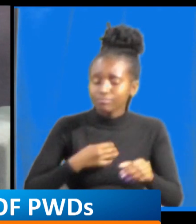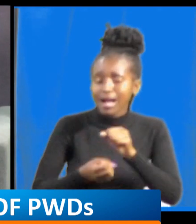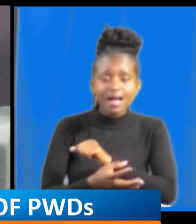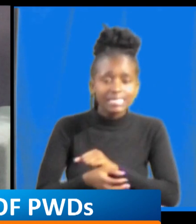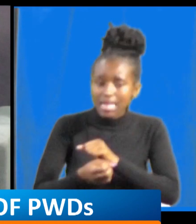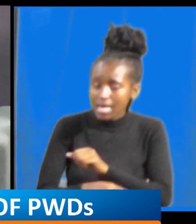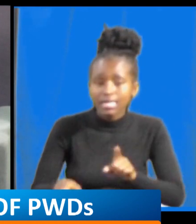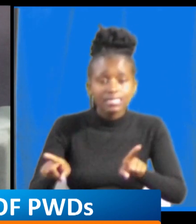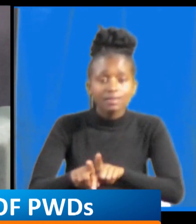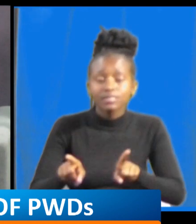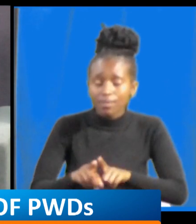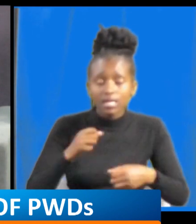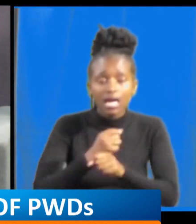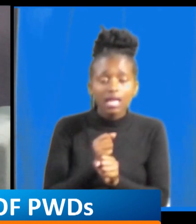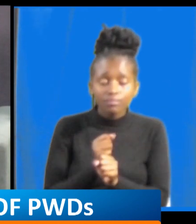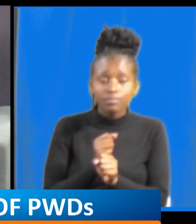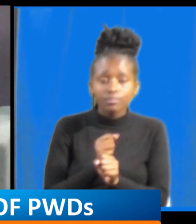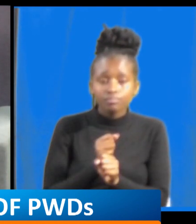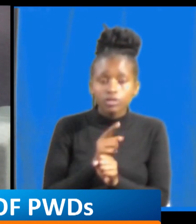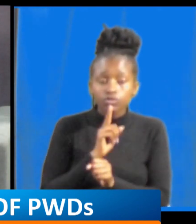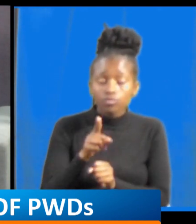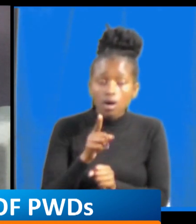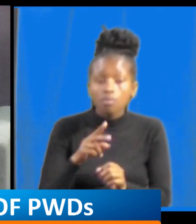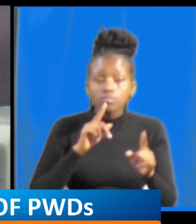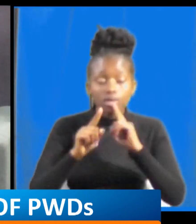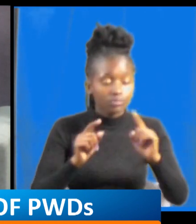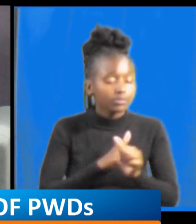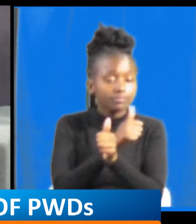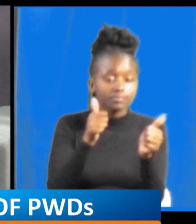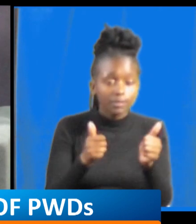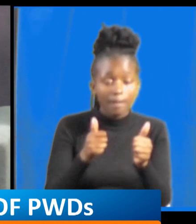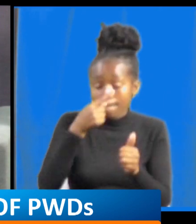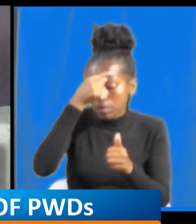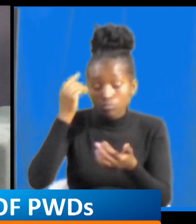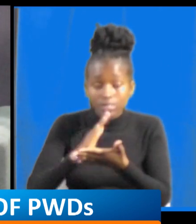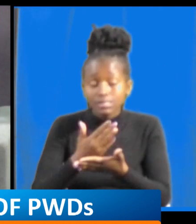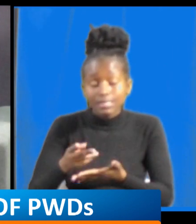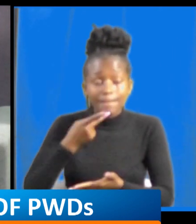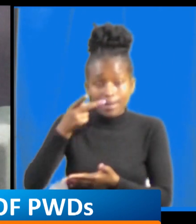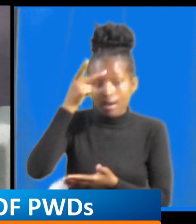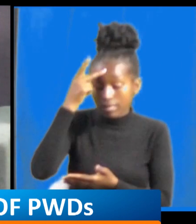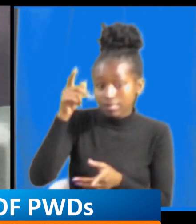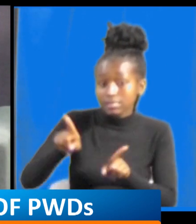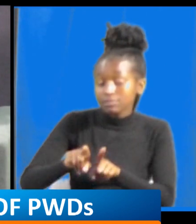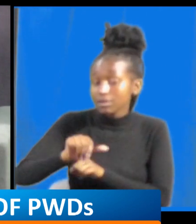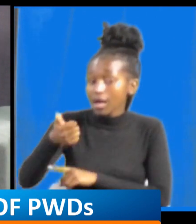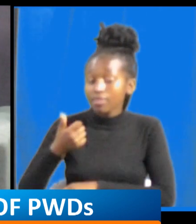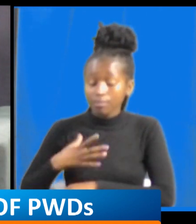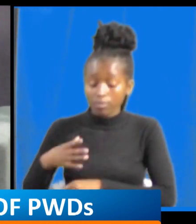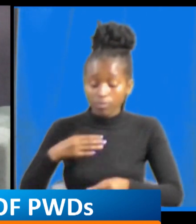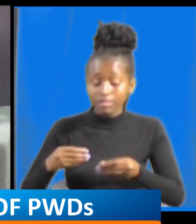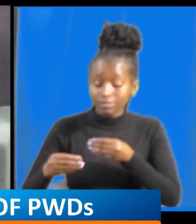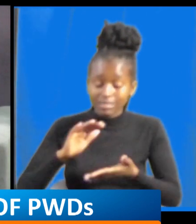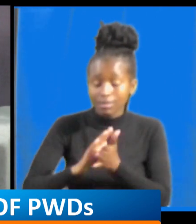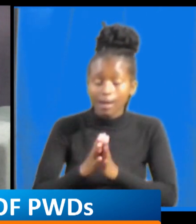help you to accept yourself you know for for some parents or the people living with disability it's difficult